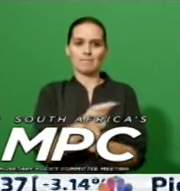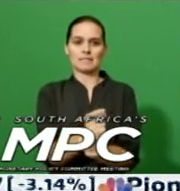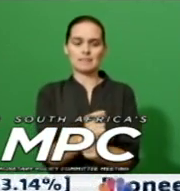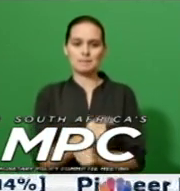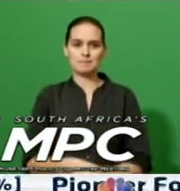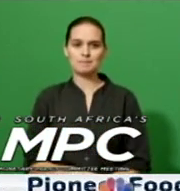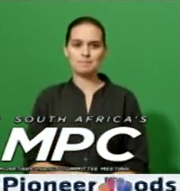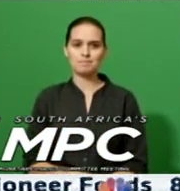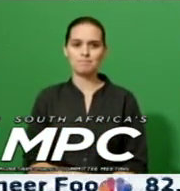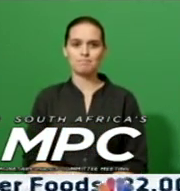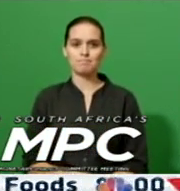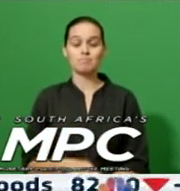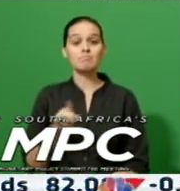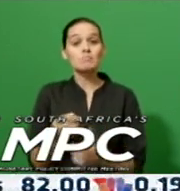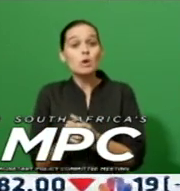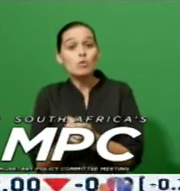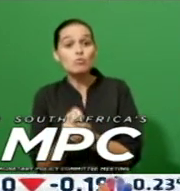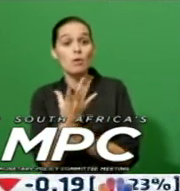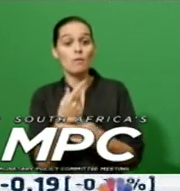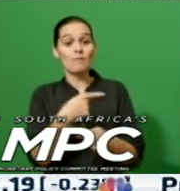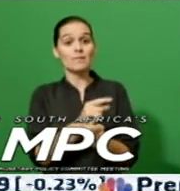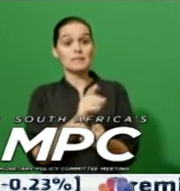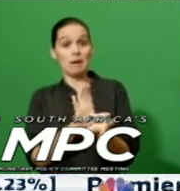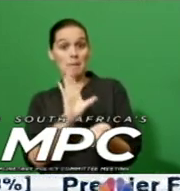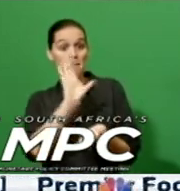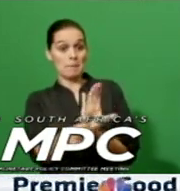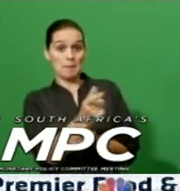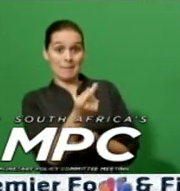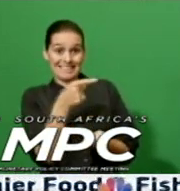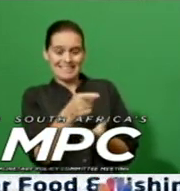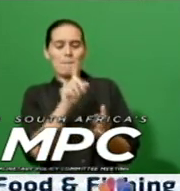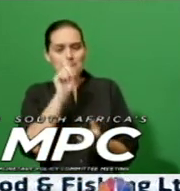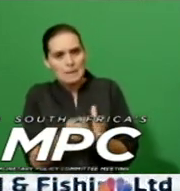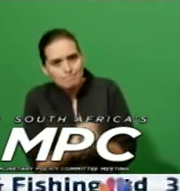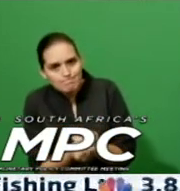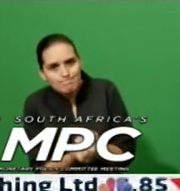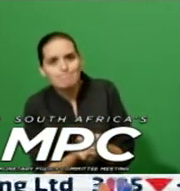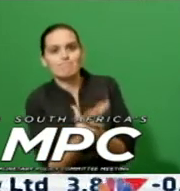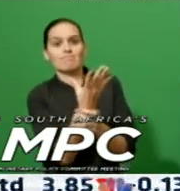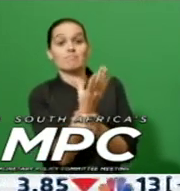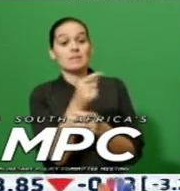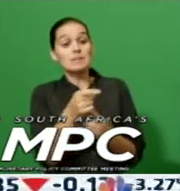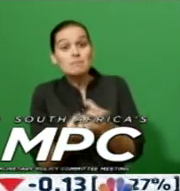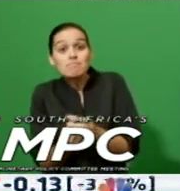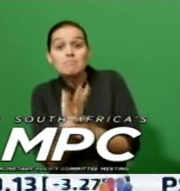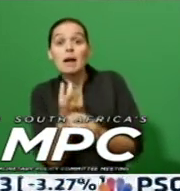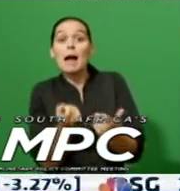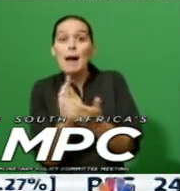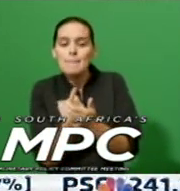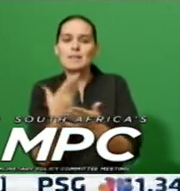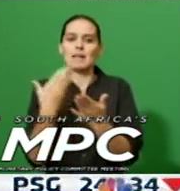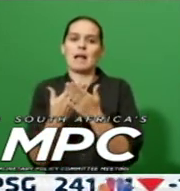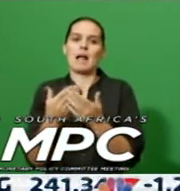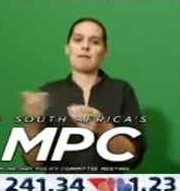Sustained growth in fixed capital formation is needed to raise potential growth and to make inroads